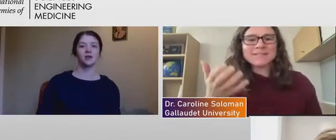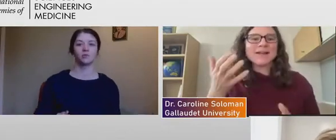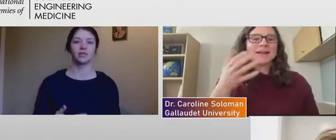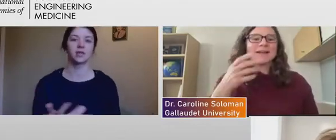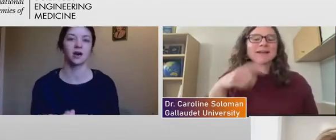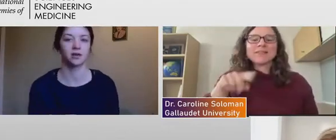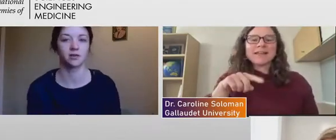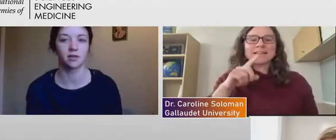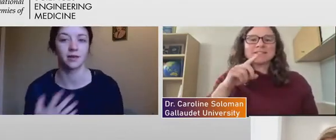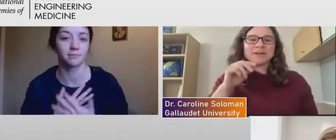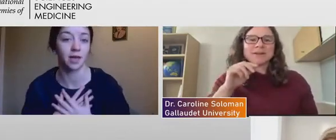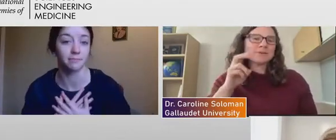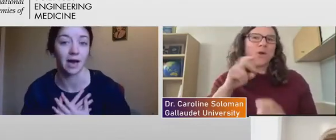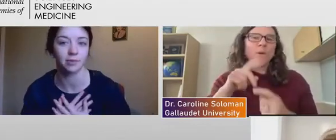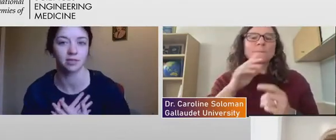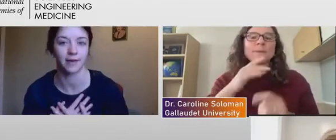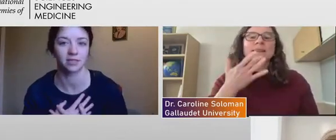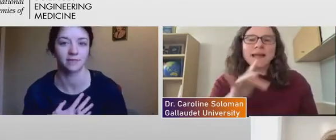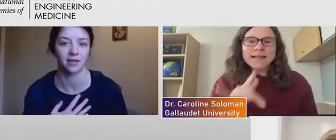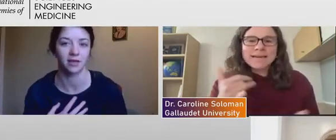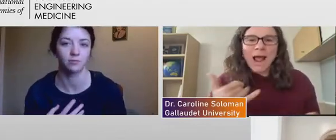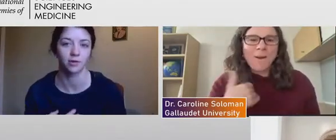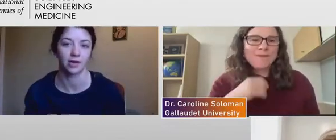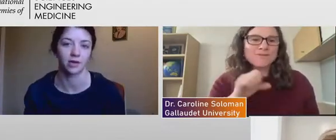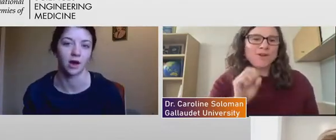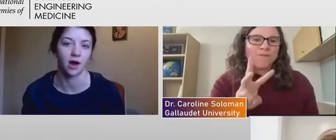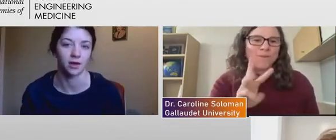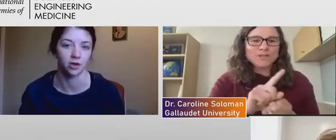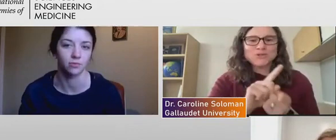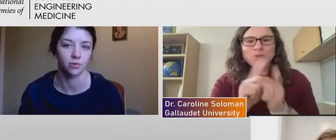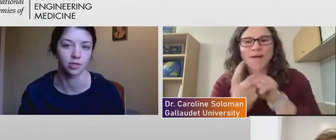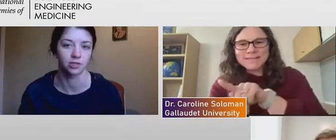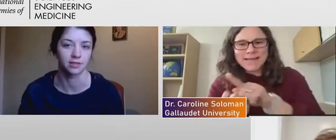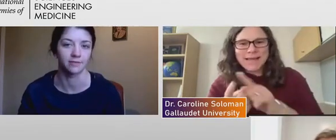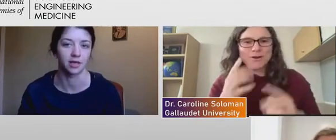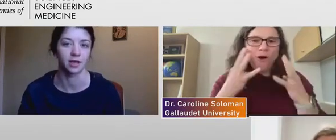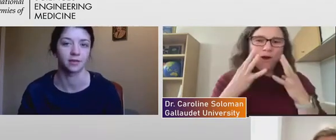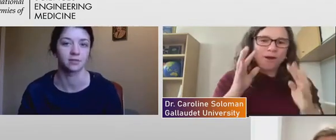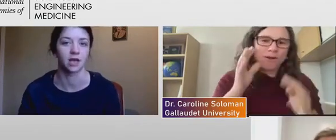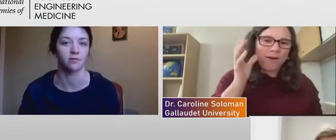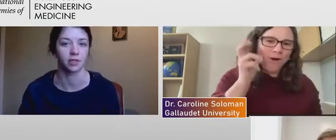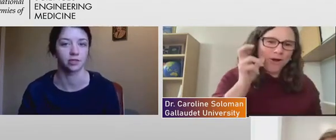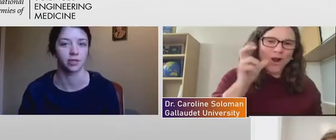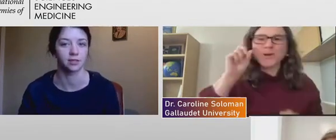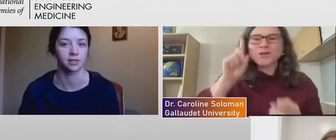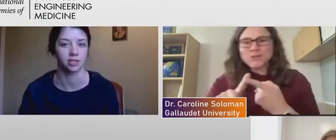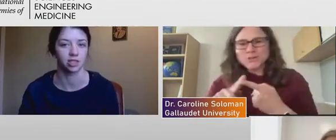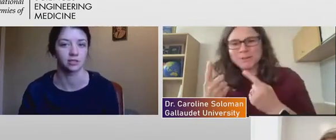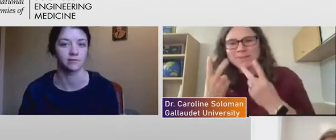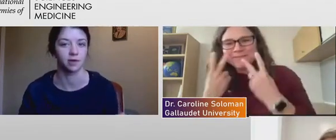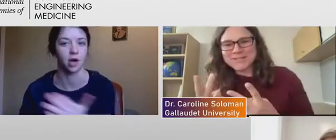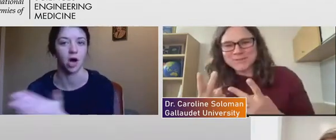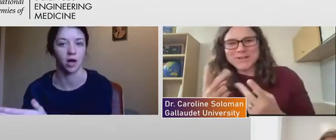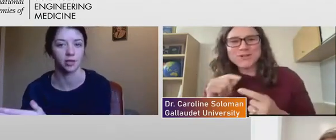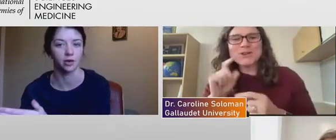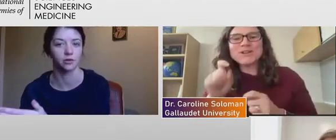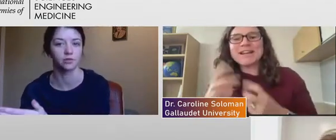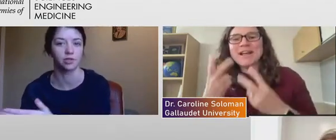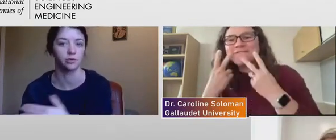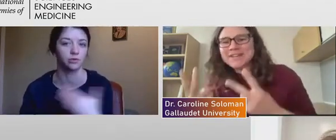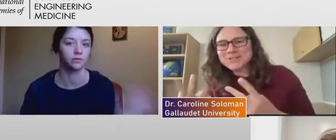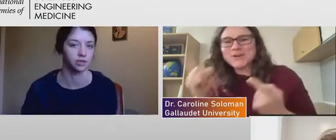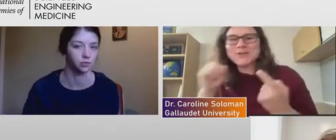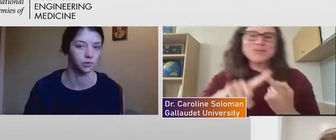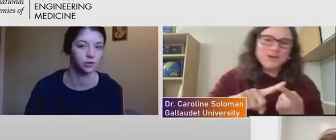we talk, in my perspective, I think more about the audio portions of it and software translations from audio